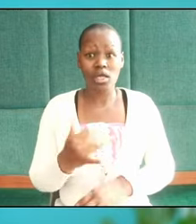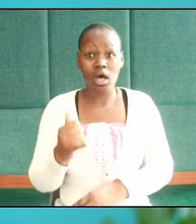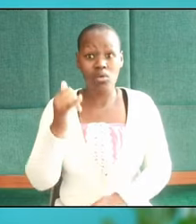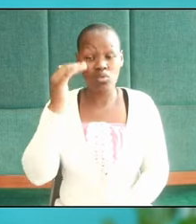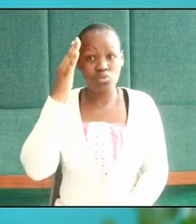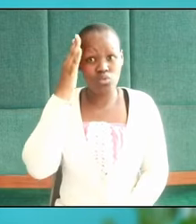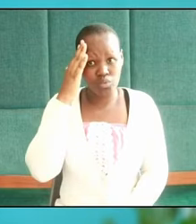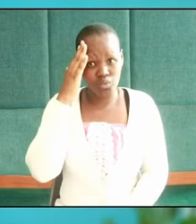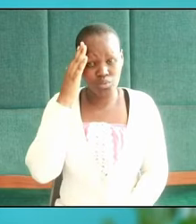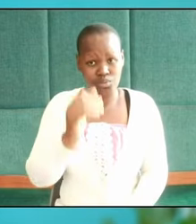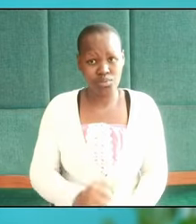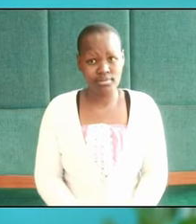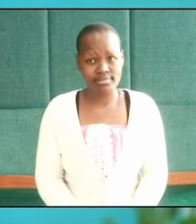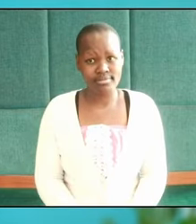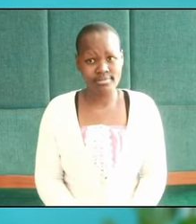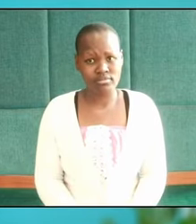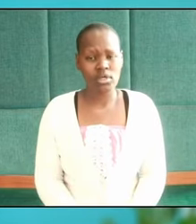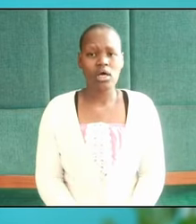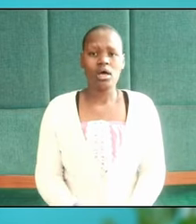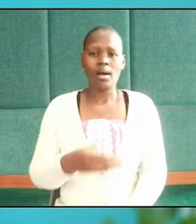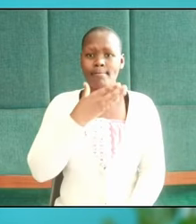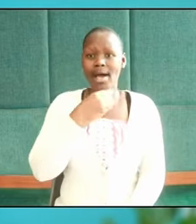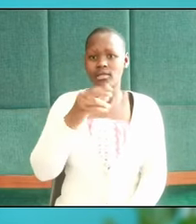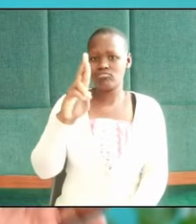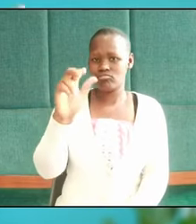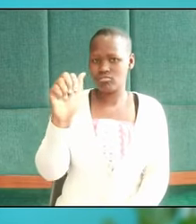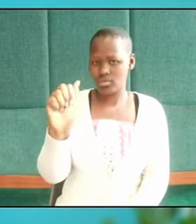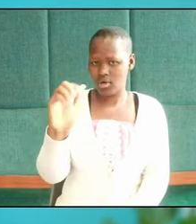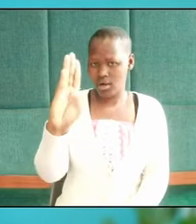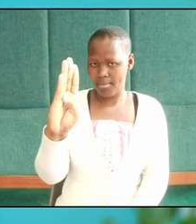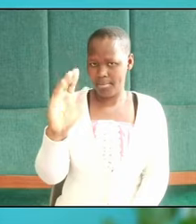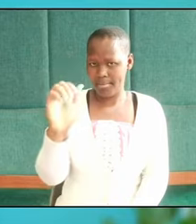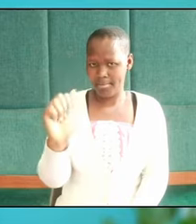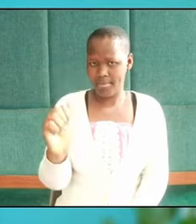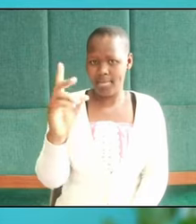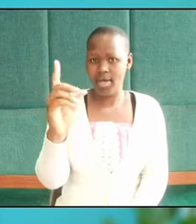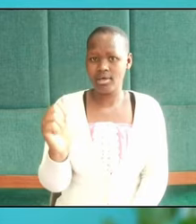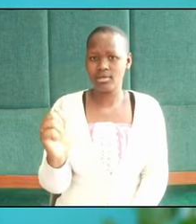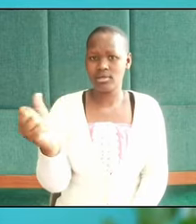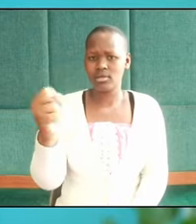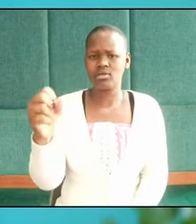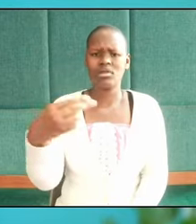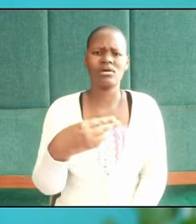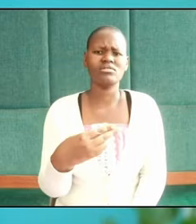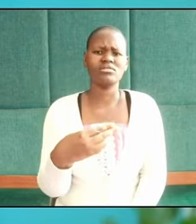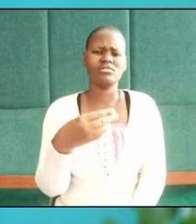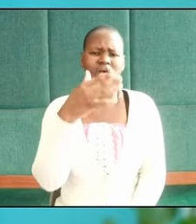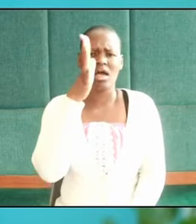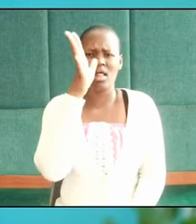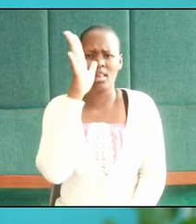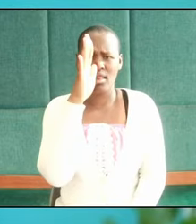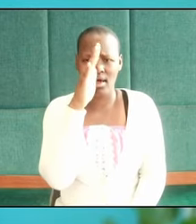Rabadash was just lying